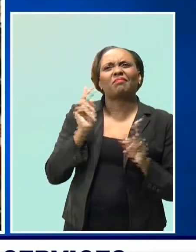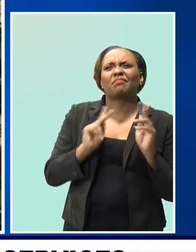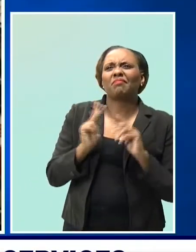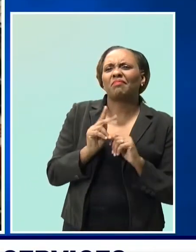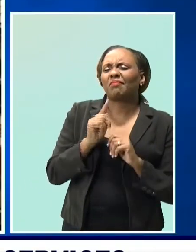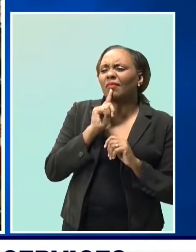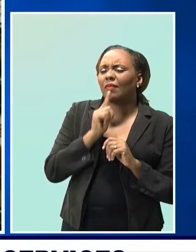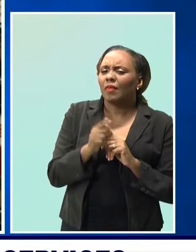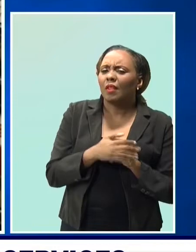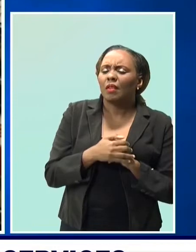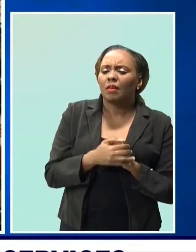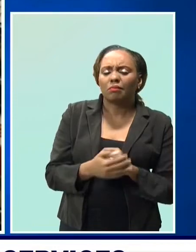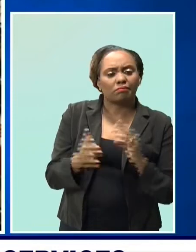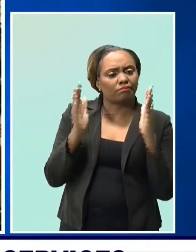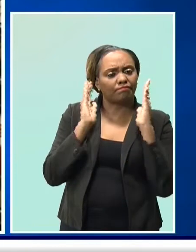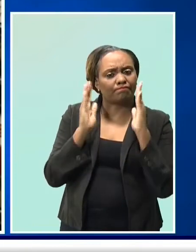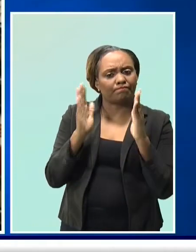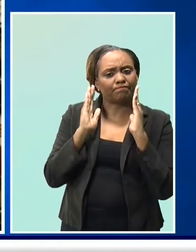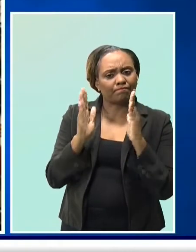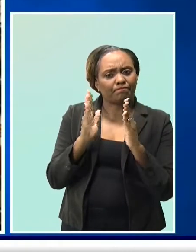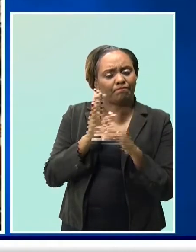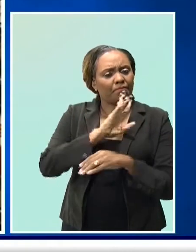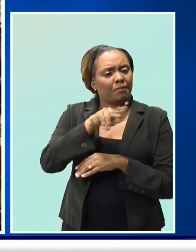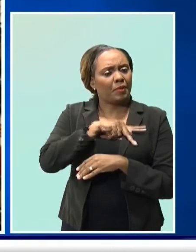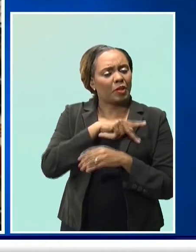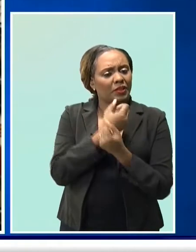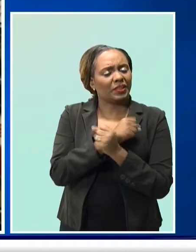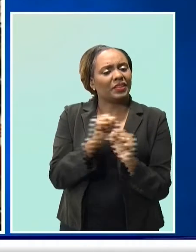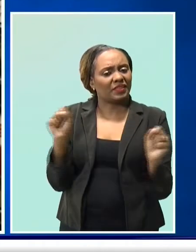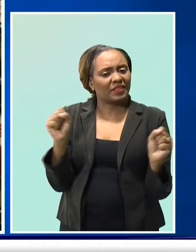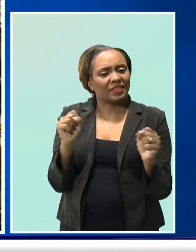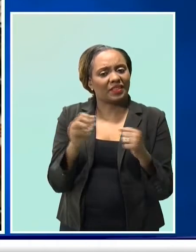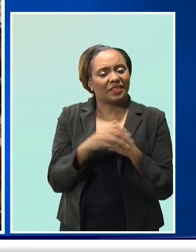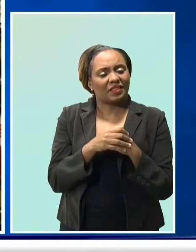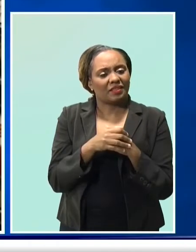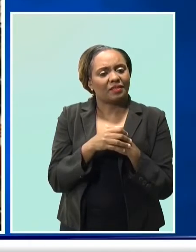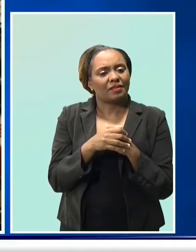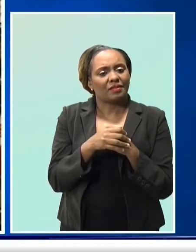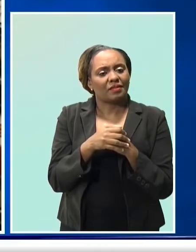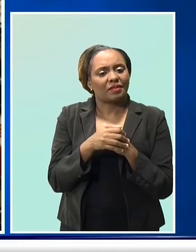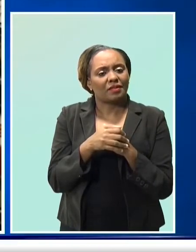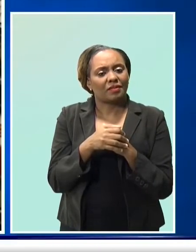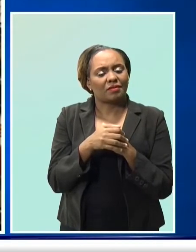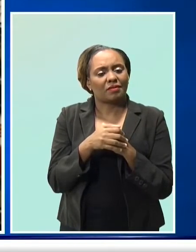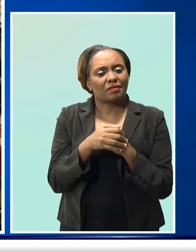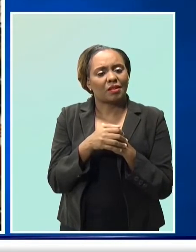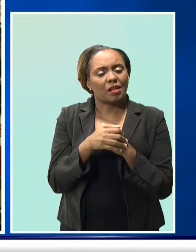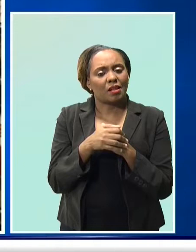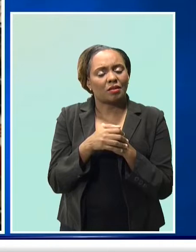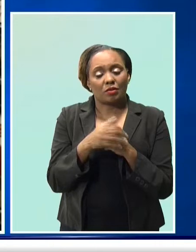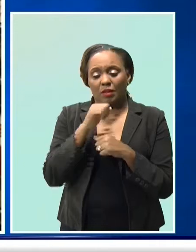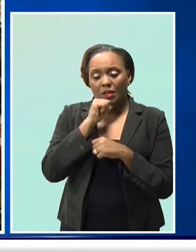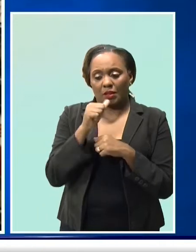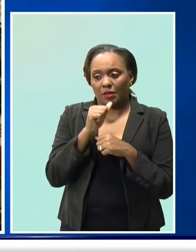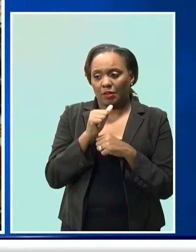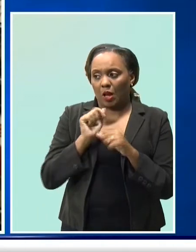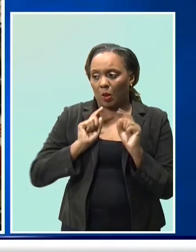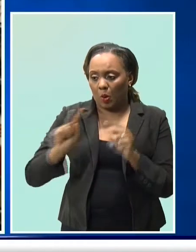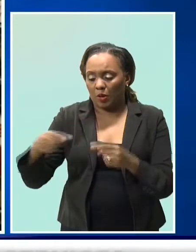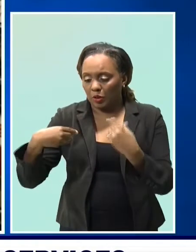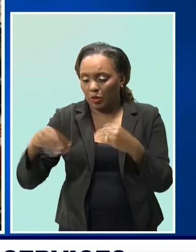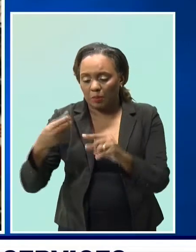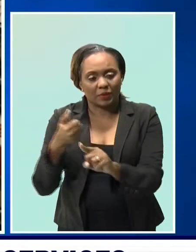started paying a lot more attention to their own personal safety. So they started to utilize the platform and